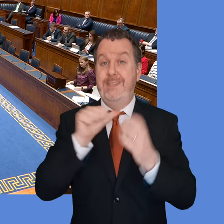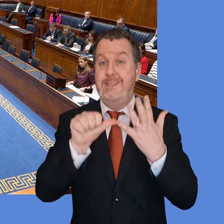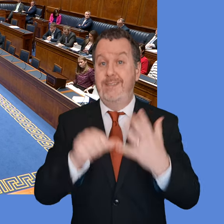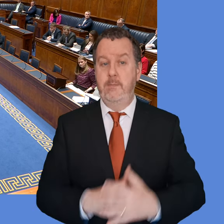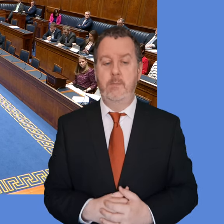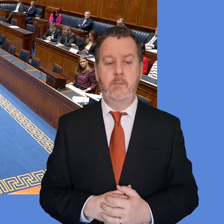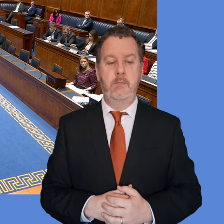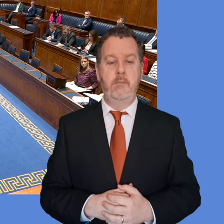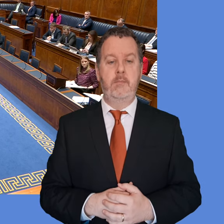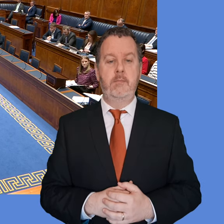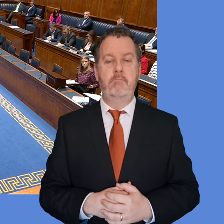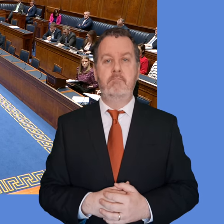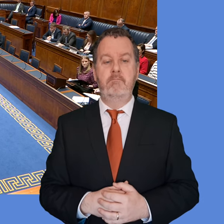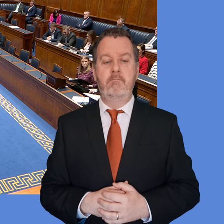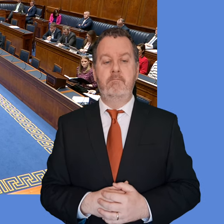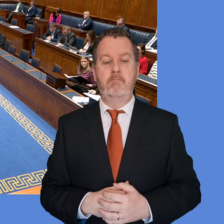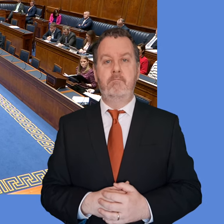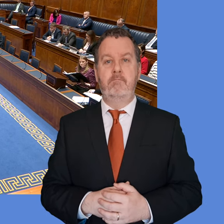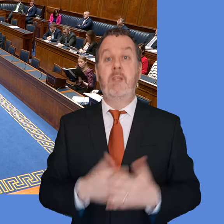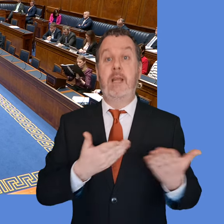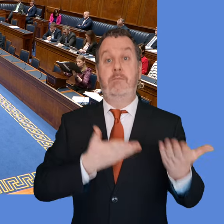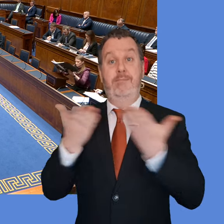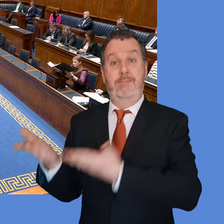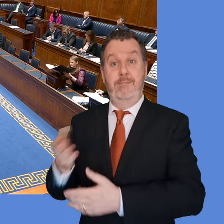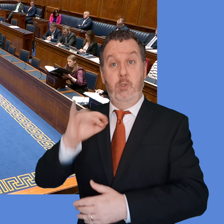With your permission again, Ken Corlea, Junior Minister O'Reilly will answer this question.